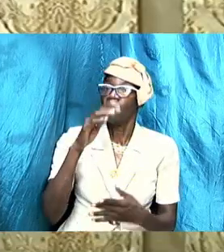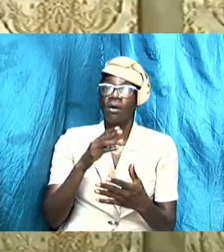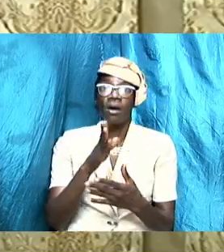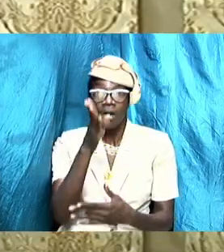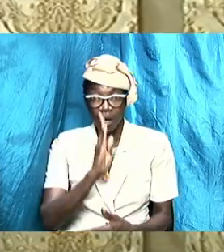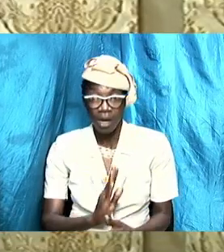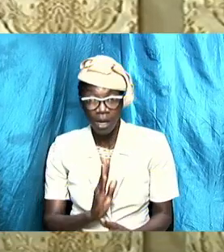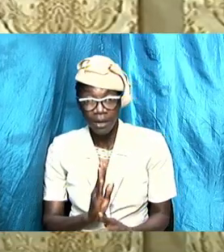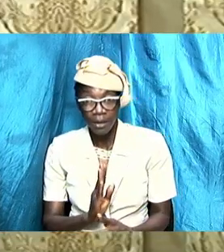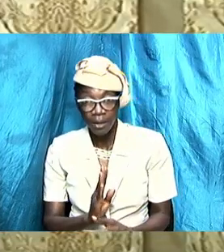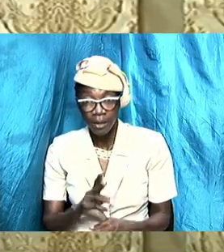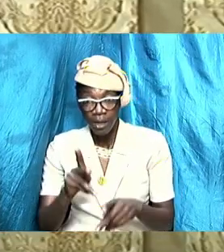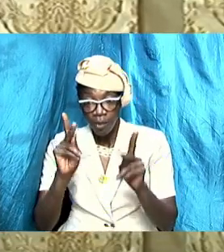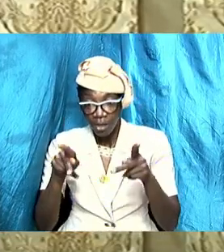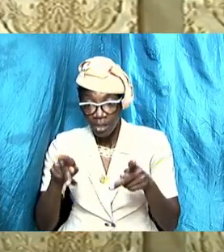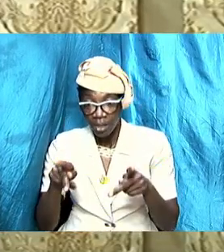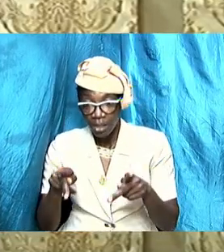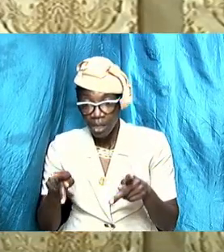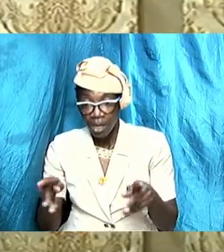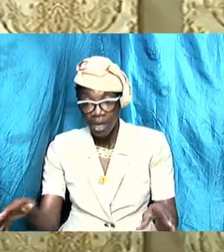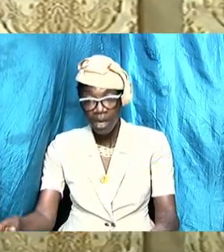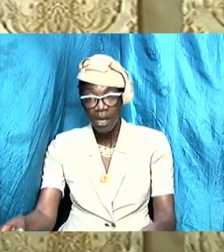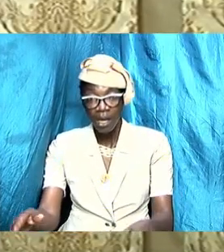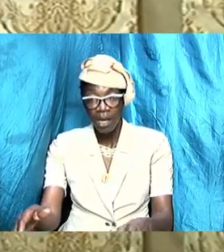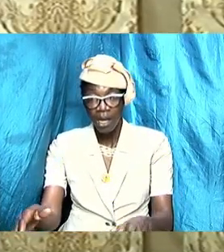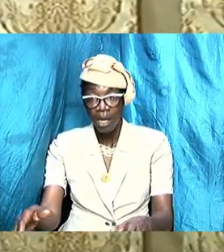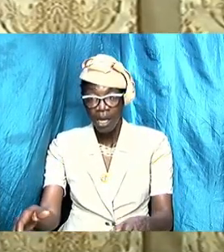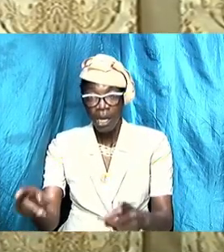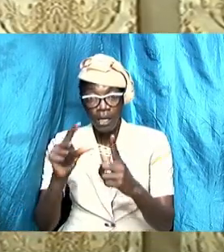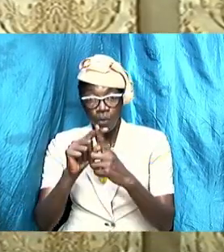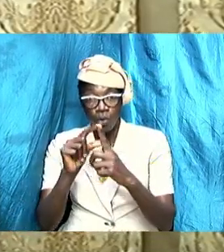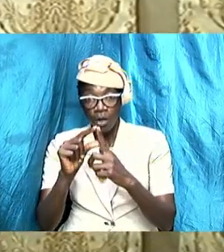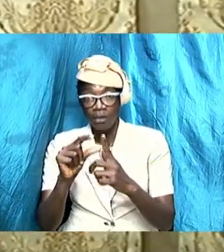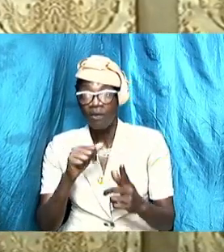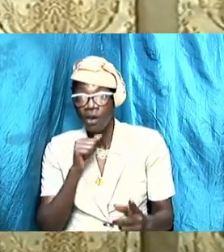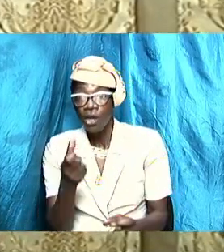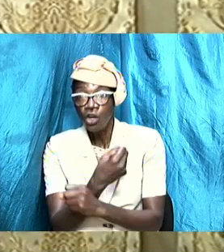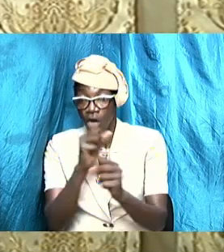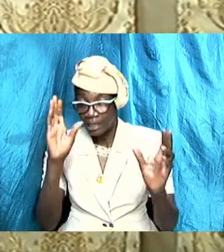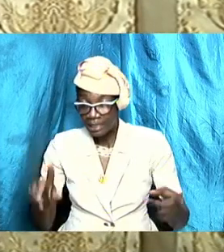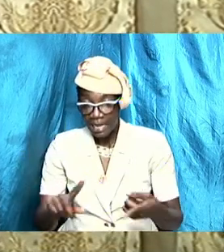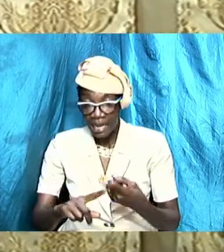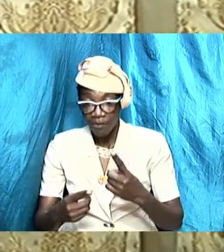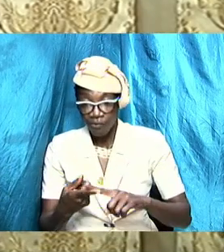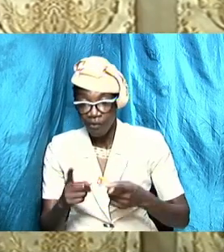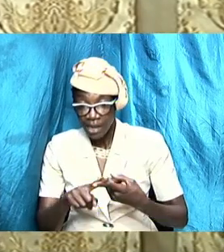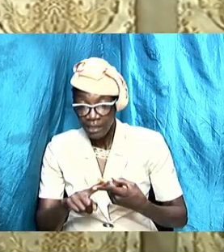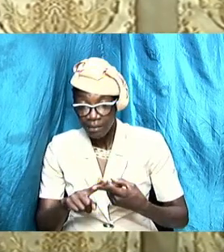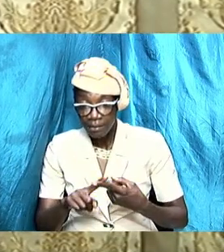we put we take the words of our unsaved friends ahead of his words